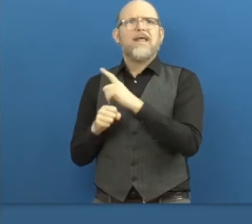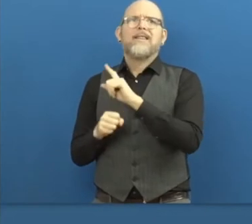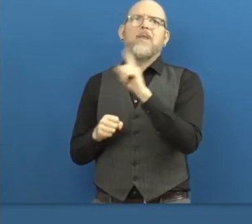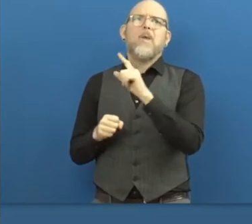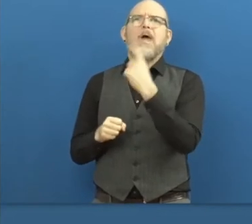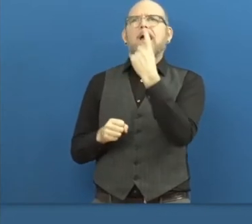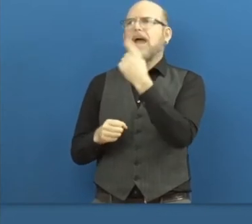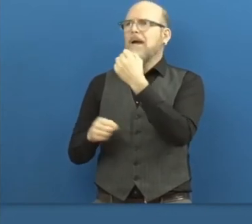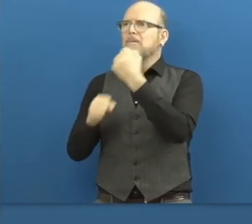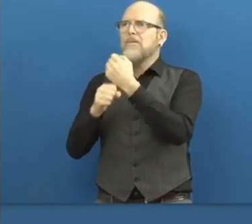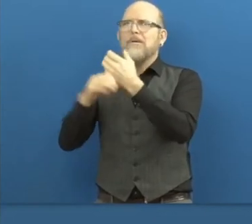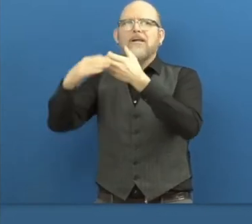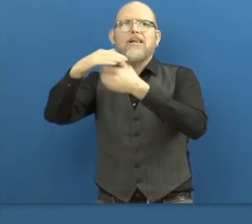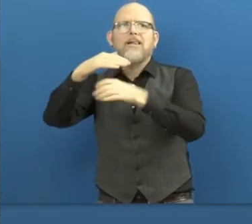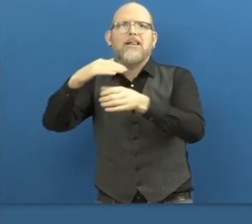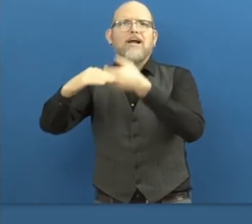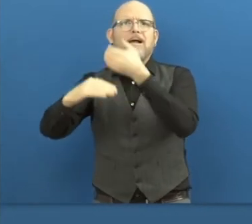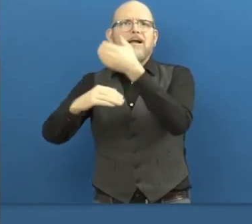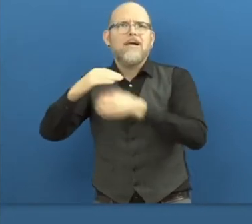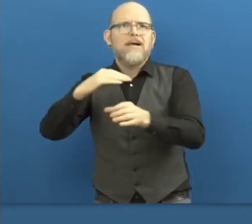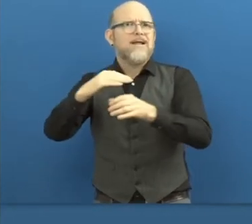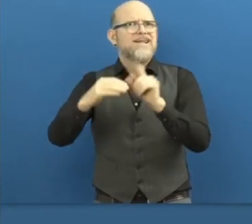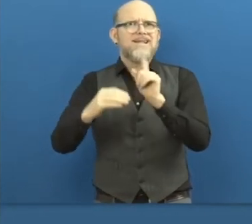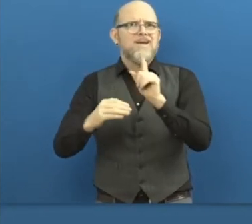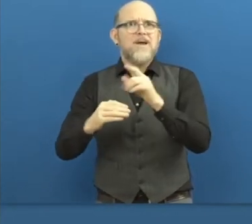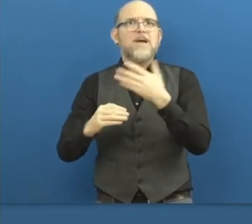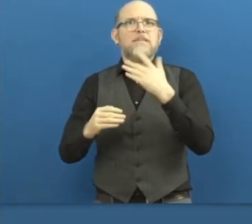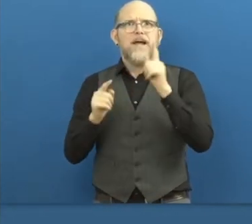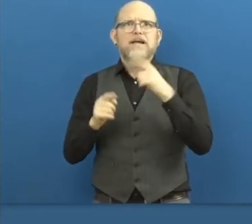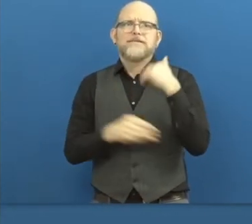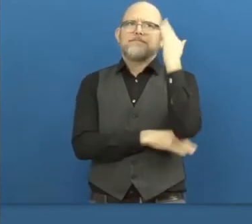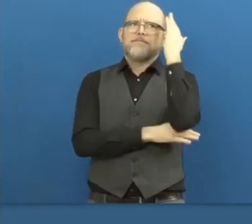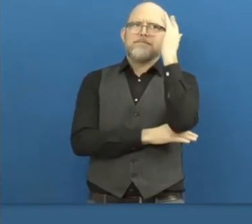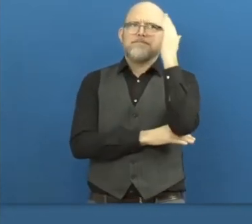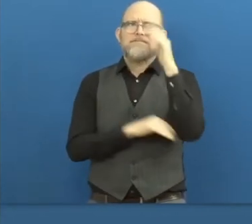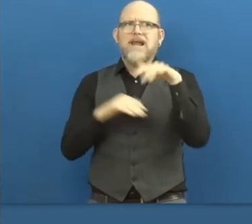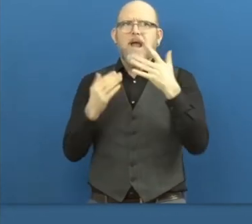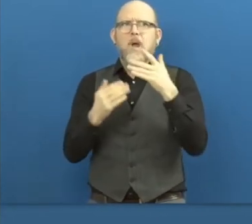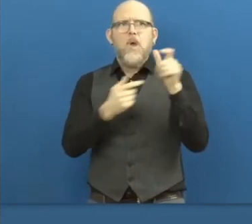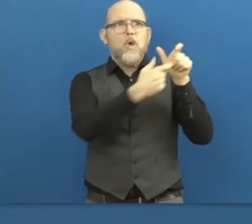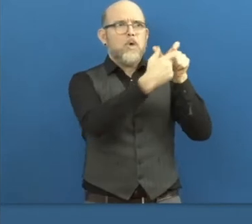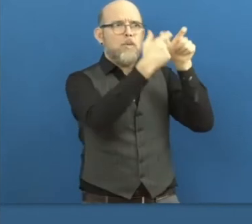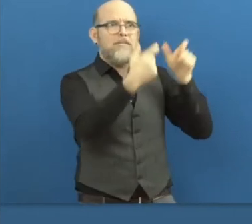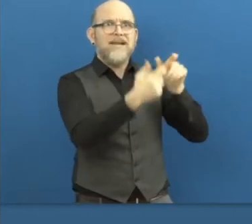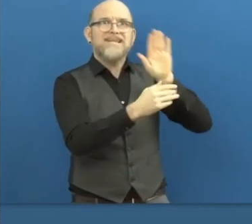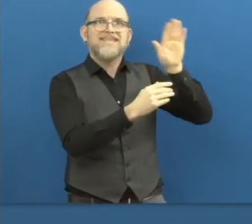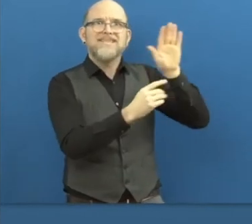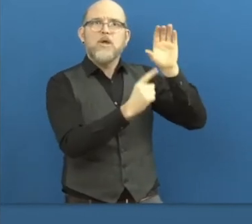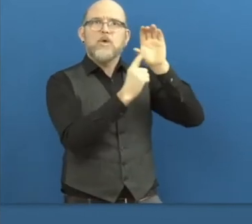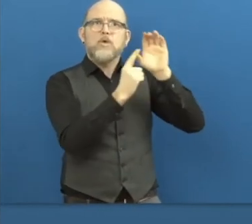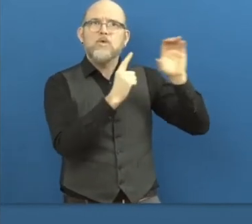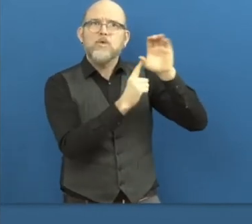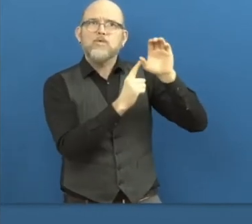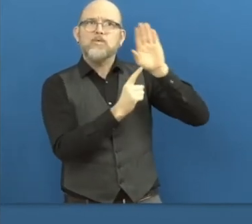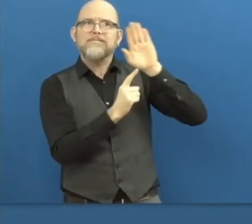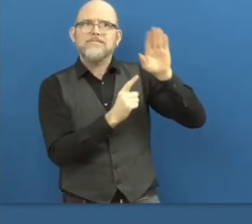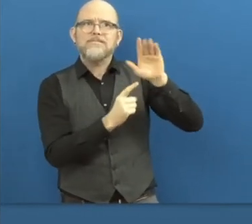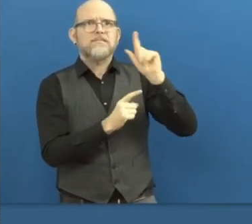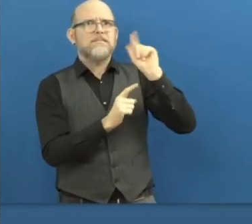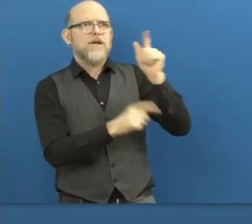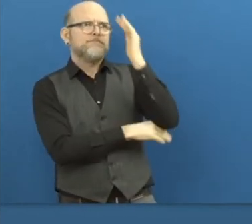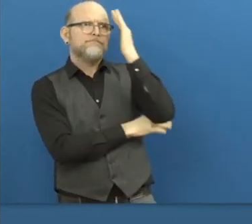not only about recruiting. We have to think about the corporate culture, we have to think about